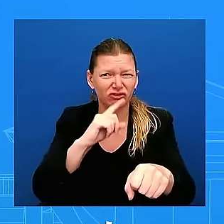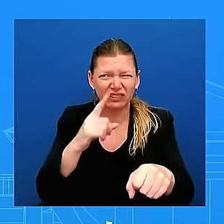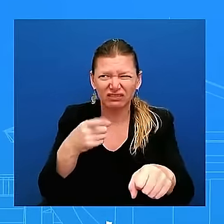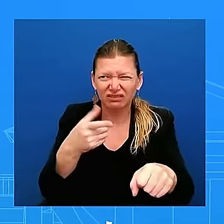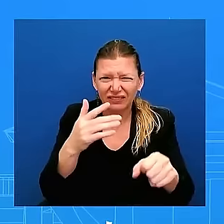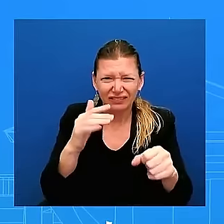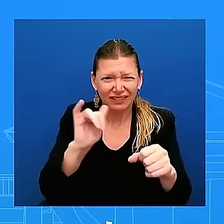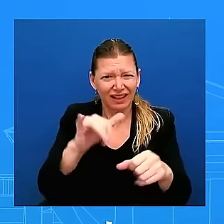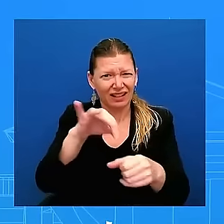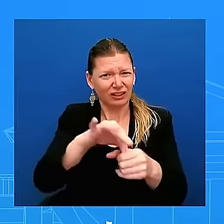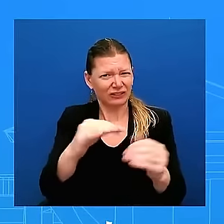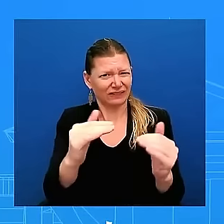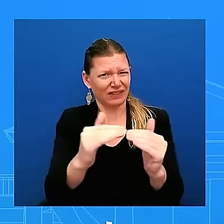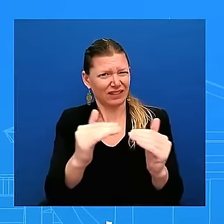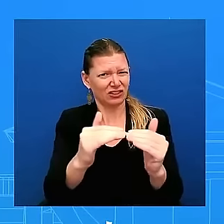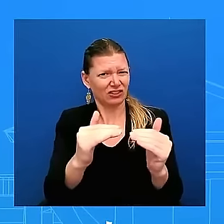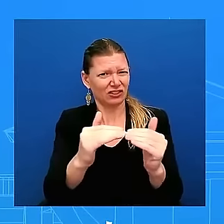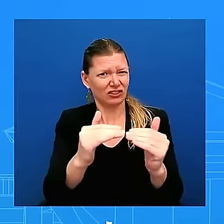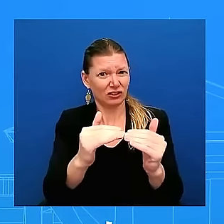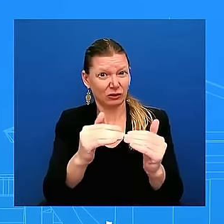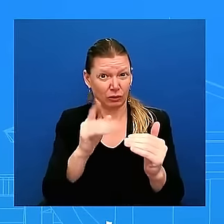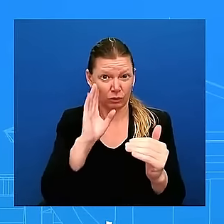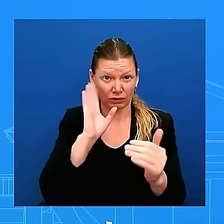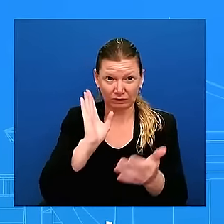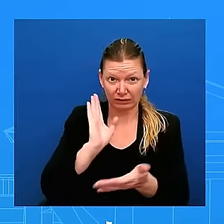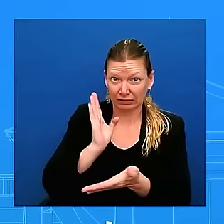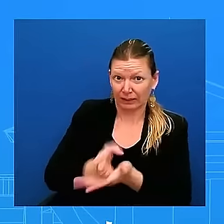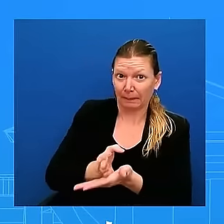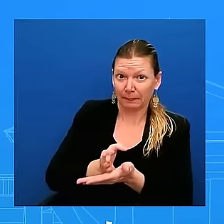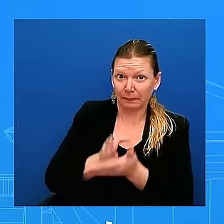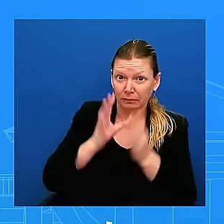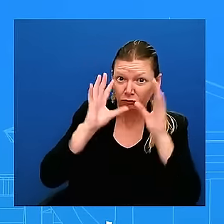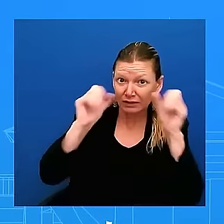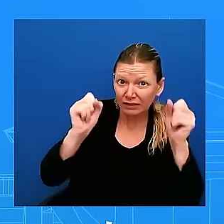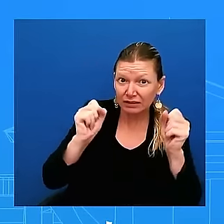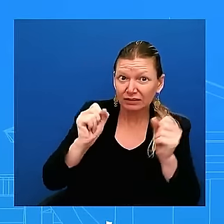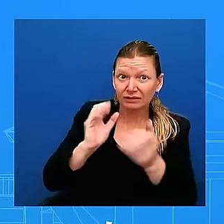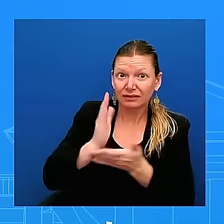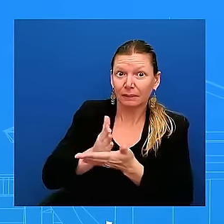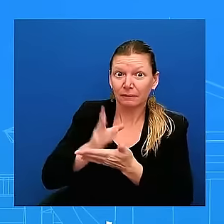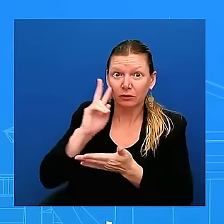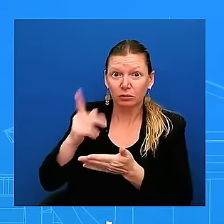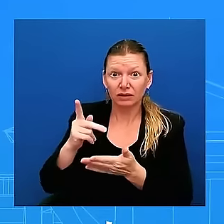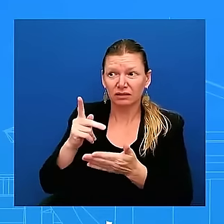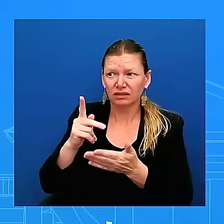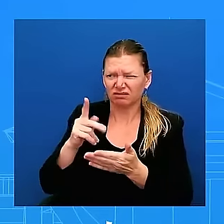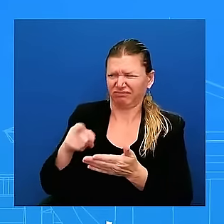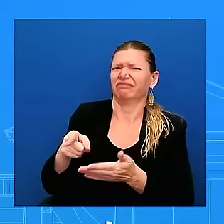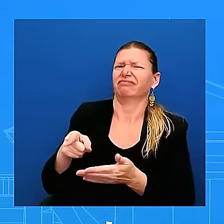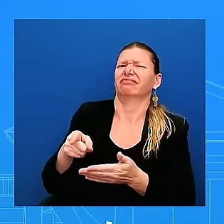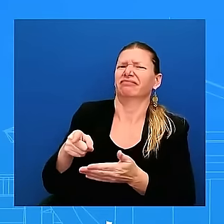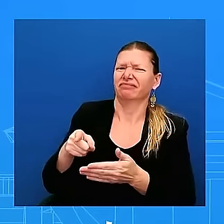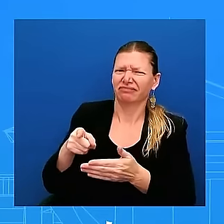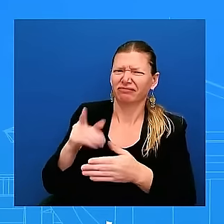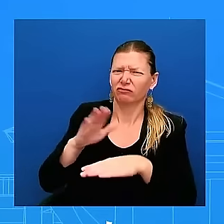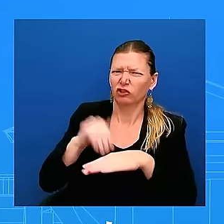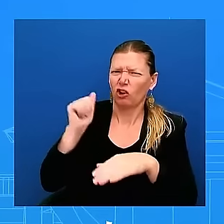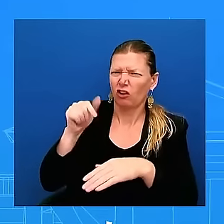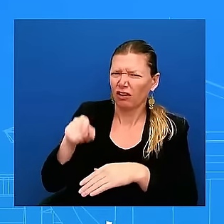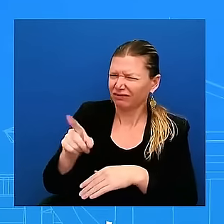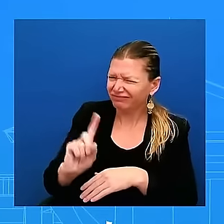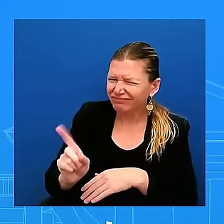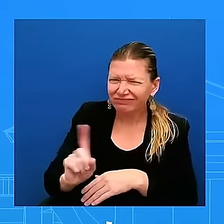call out uh you know when it comes to protecting our democracy we have to be forceful about that we have to be very clear